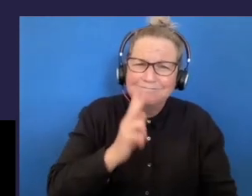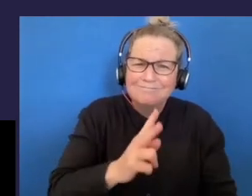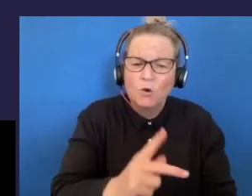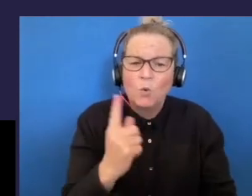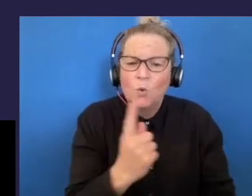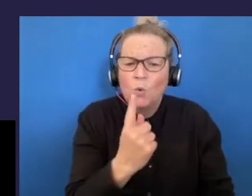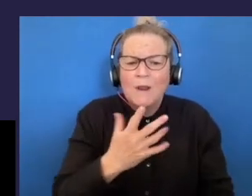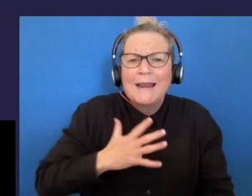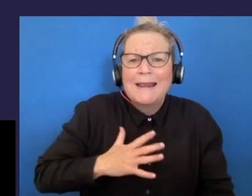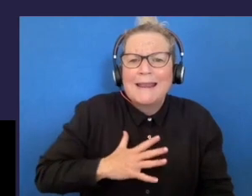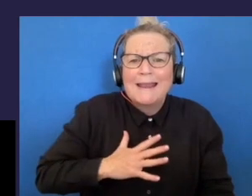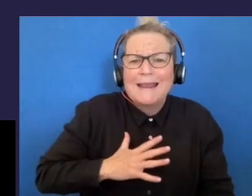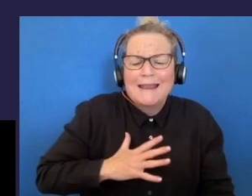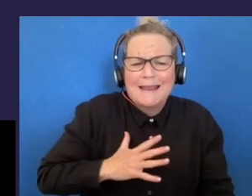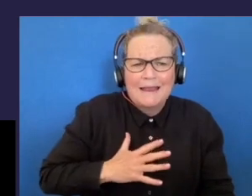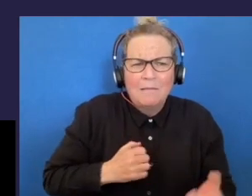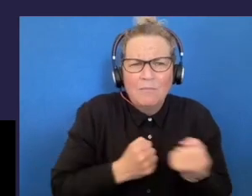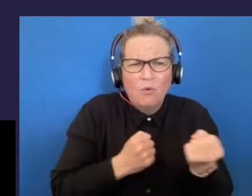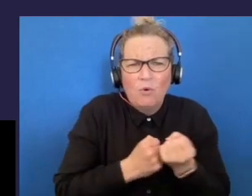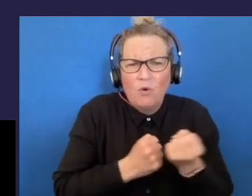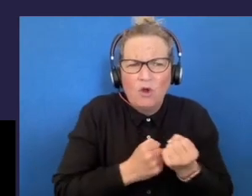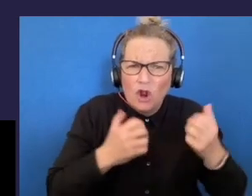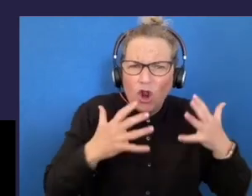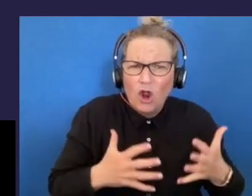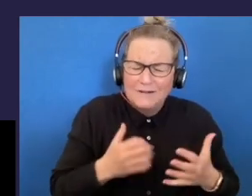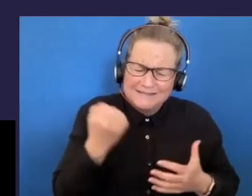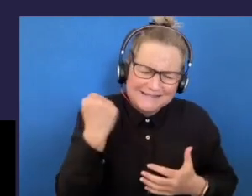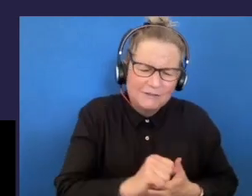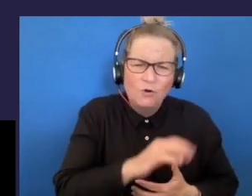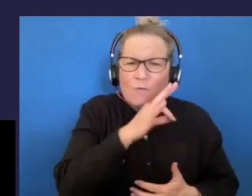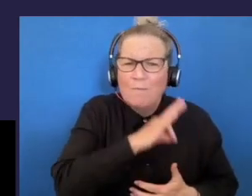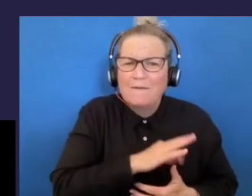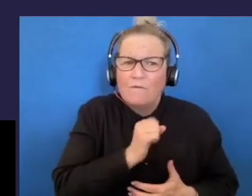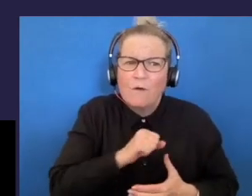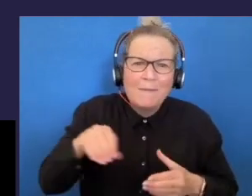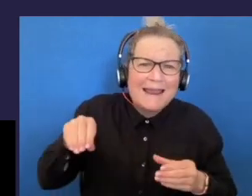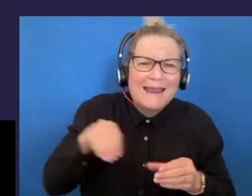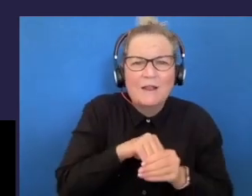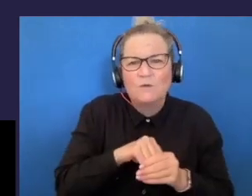the most extensive supports still benefit from inclusive education.